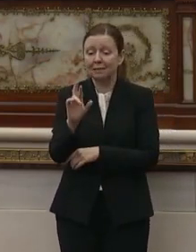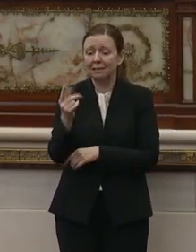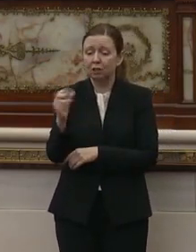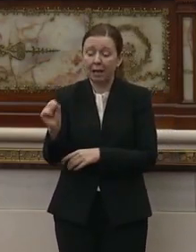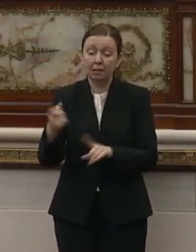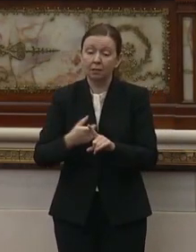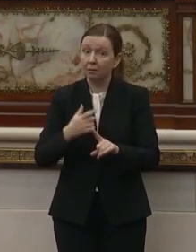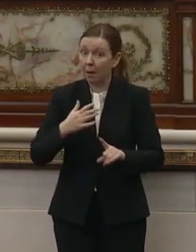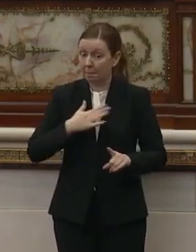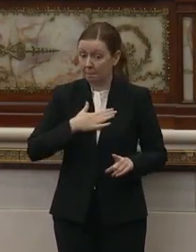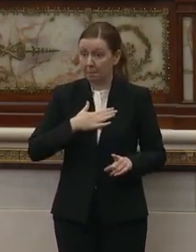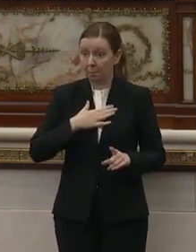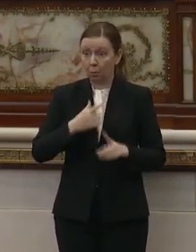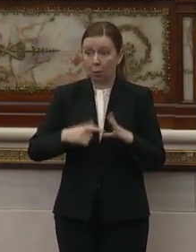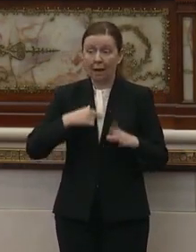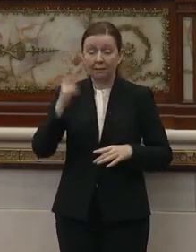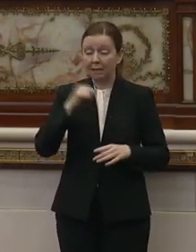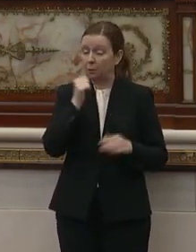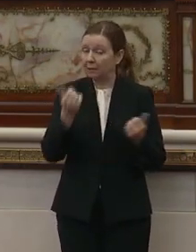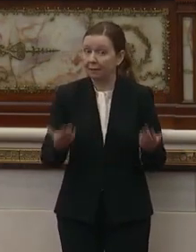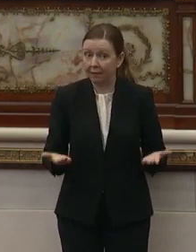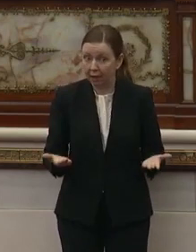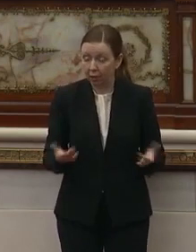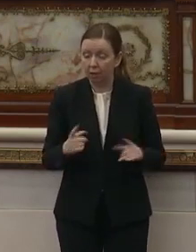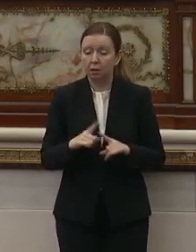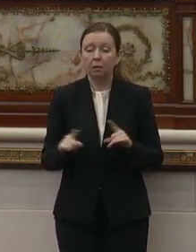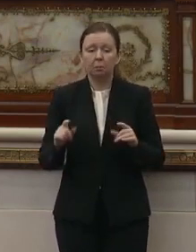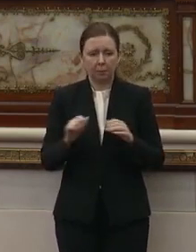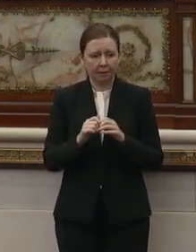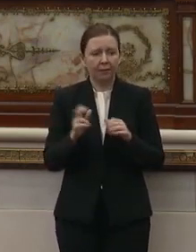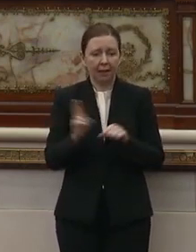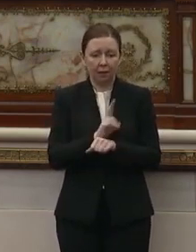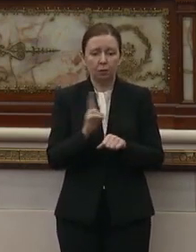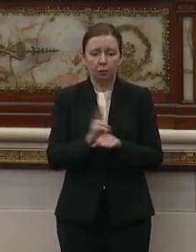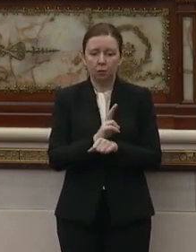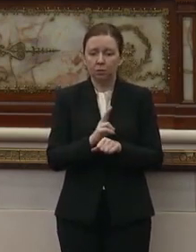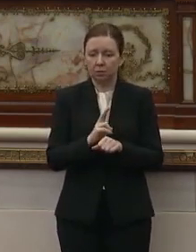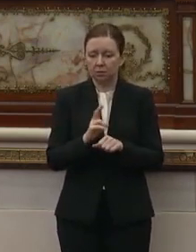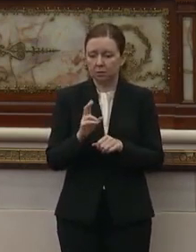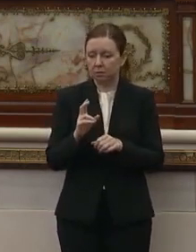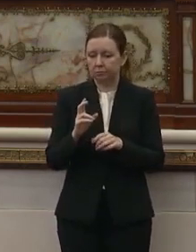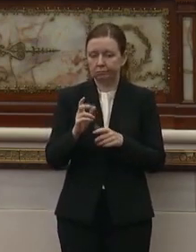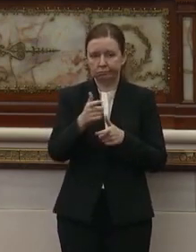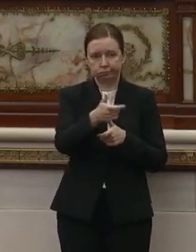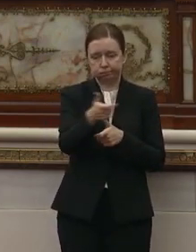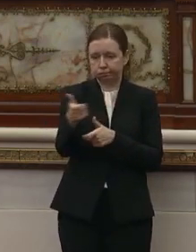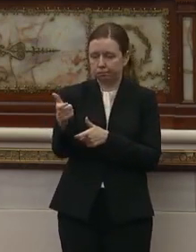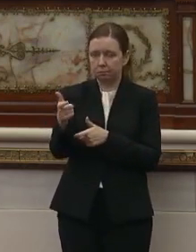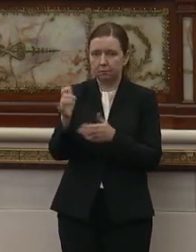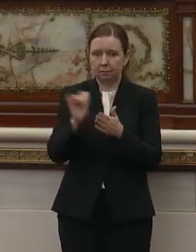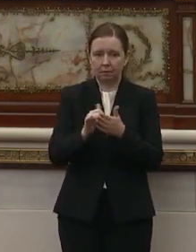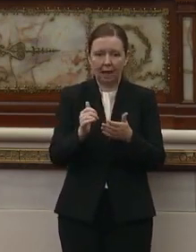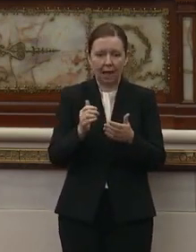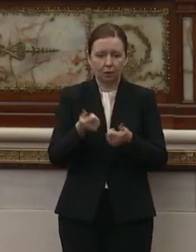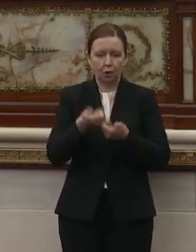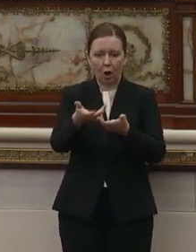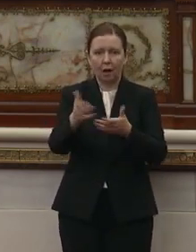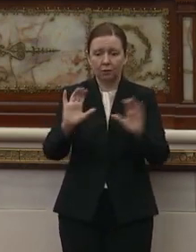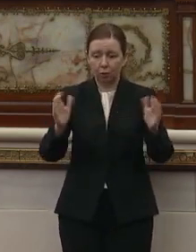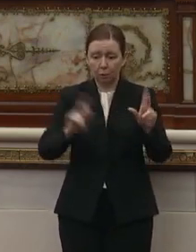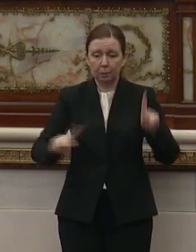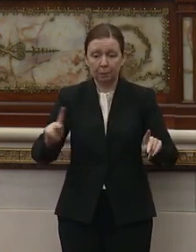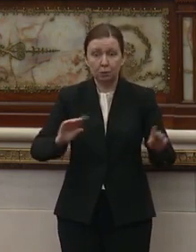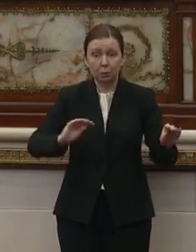from what I've seen, and I was not there, they deployed a canister that caused the group of people